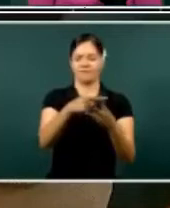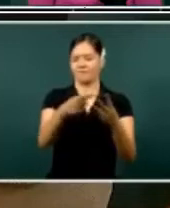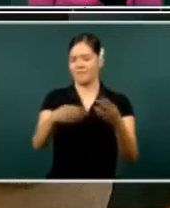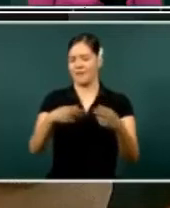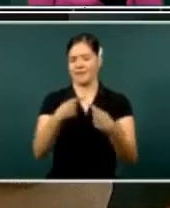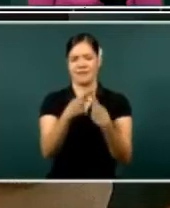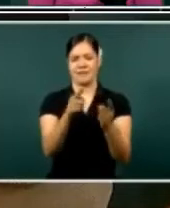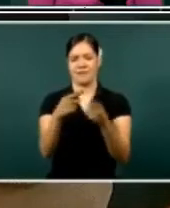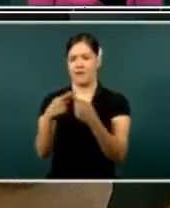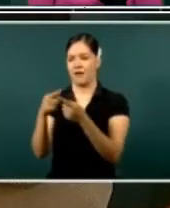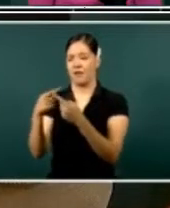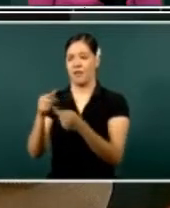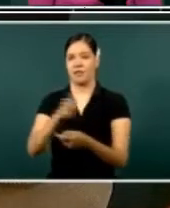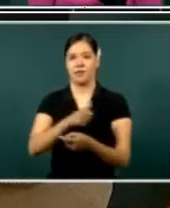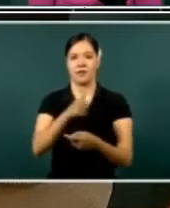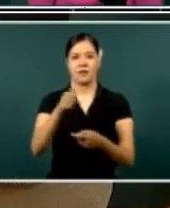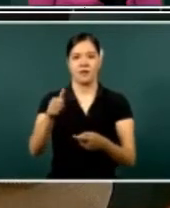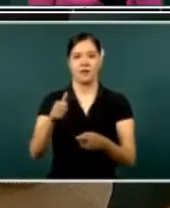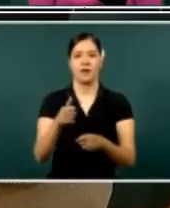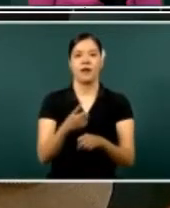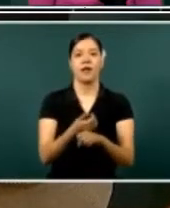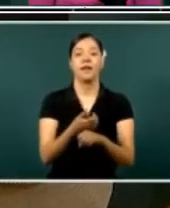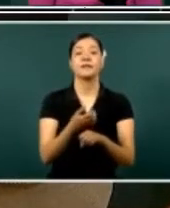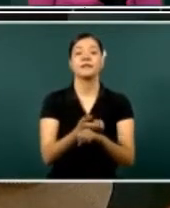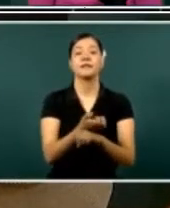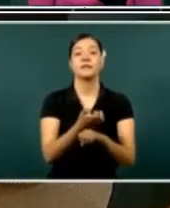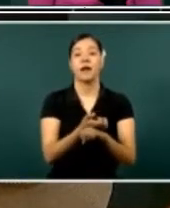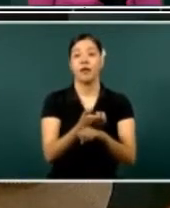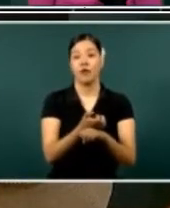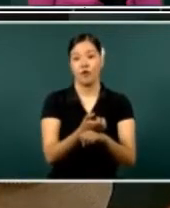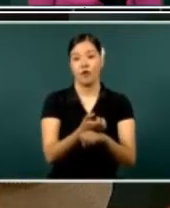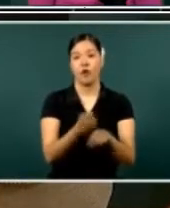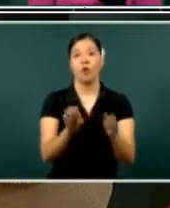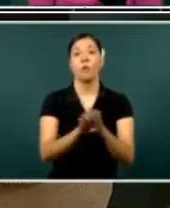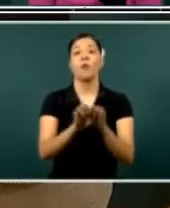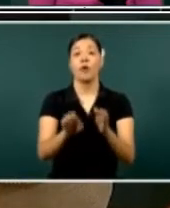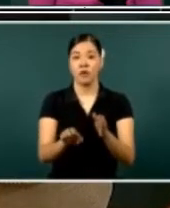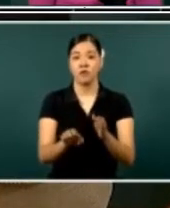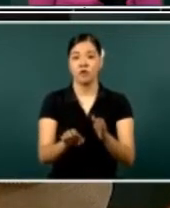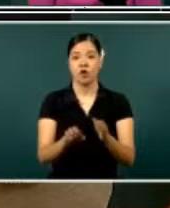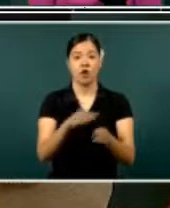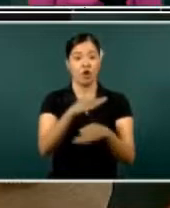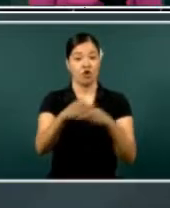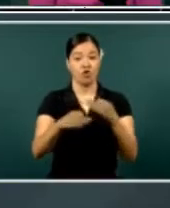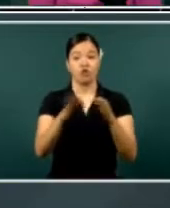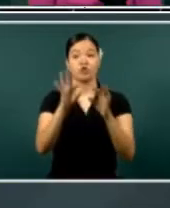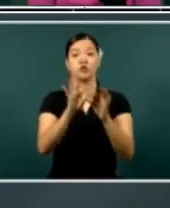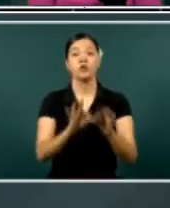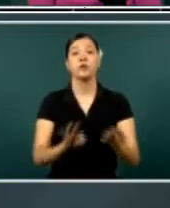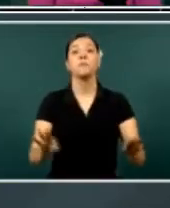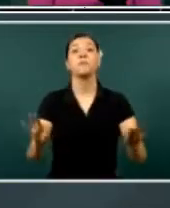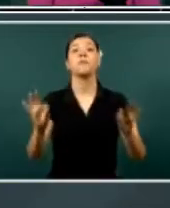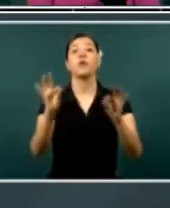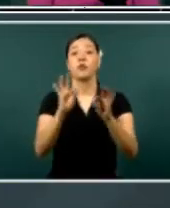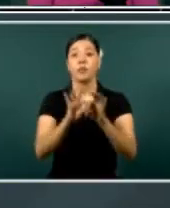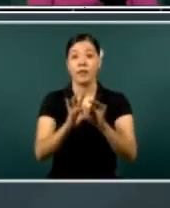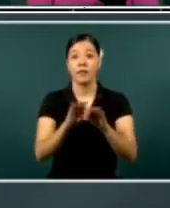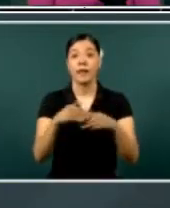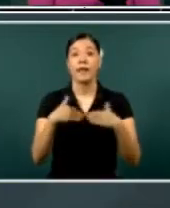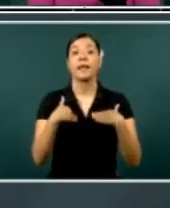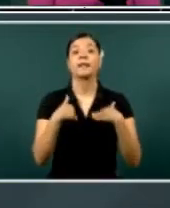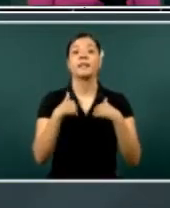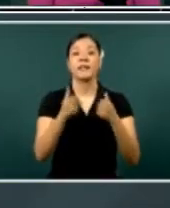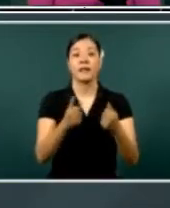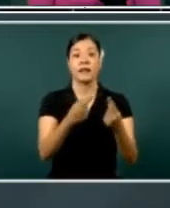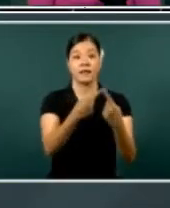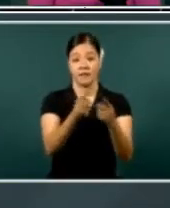riches that our, uh, communities represent. And that it's considered of special importance that they,